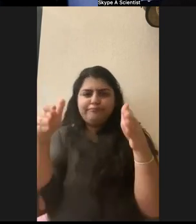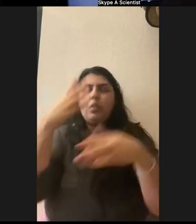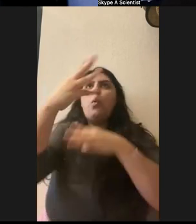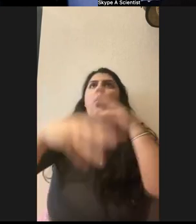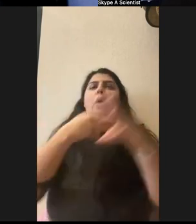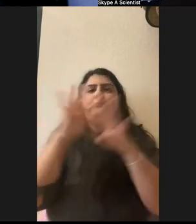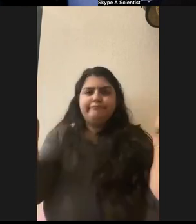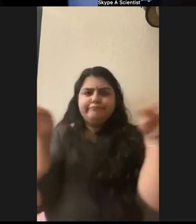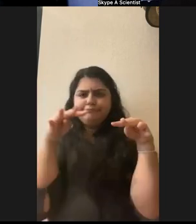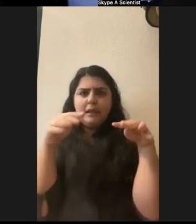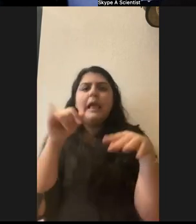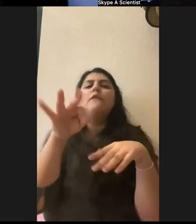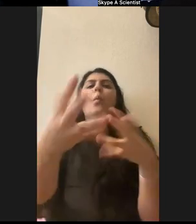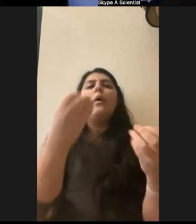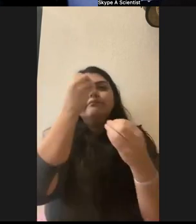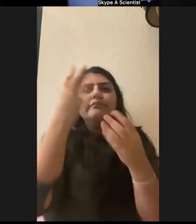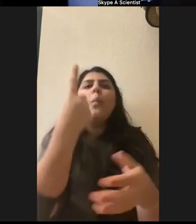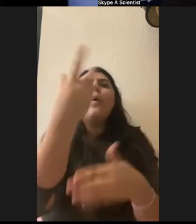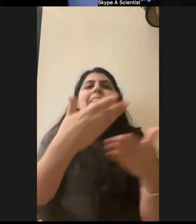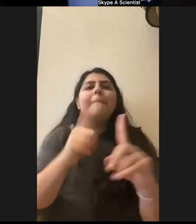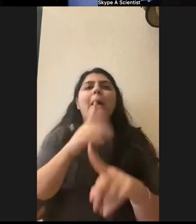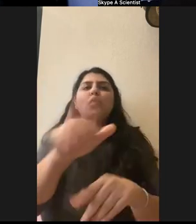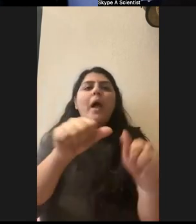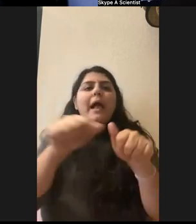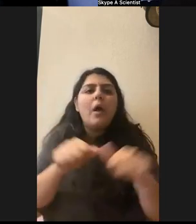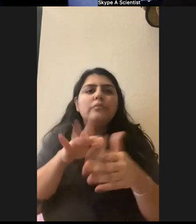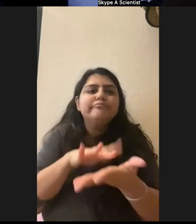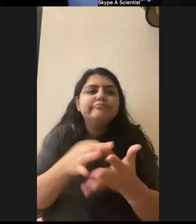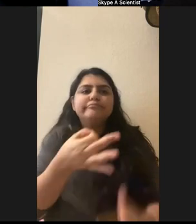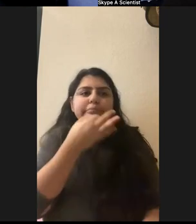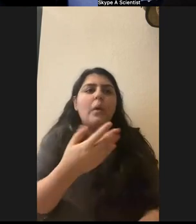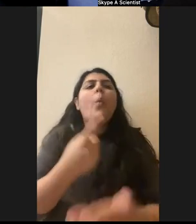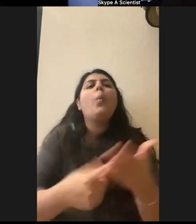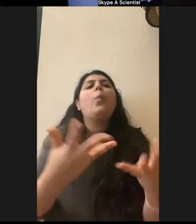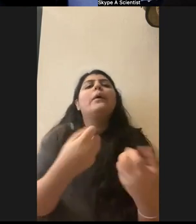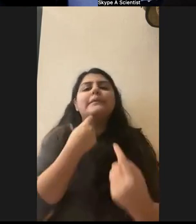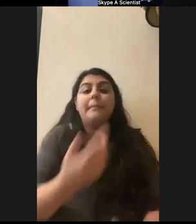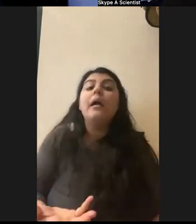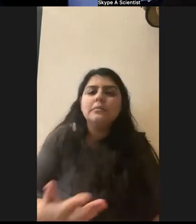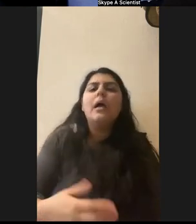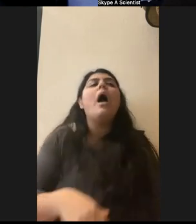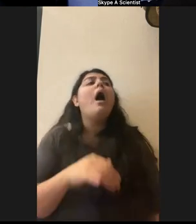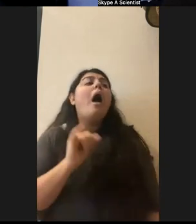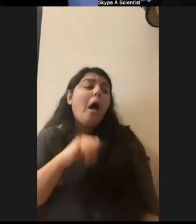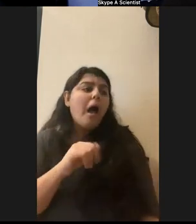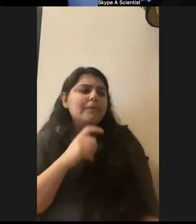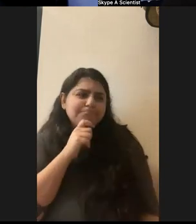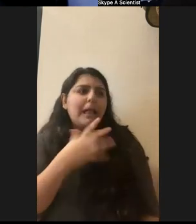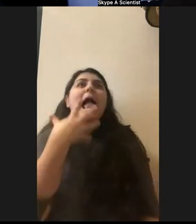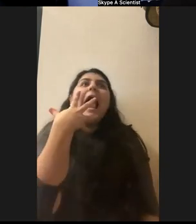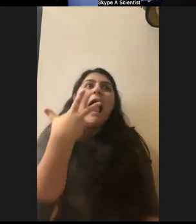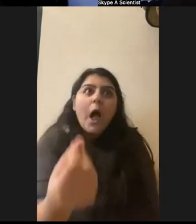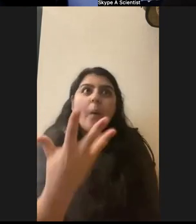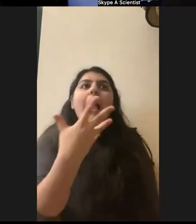of expertise, what would that be? Gosh, um, go out and see the animals, like go